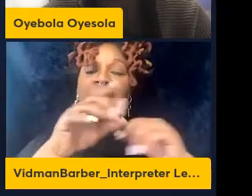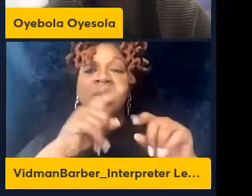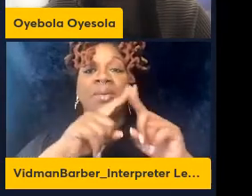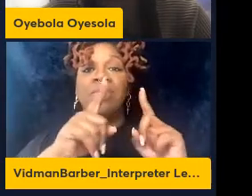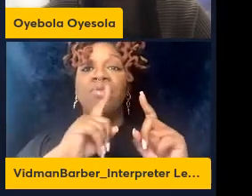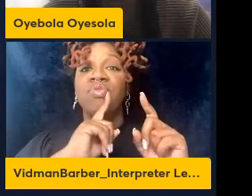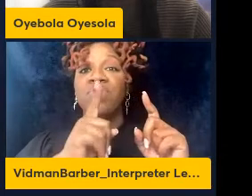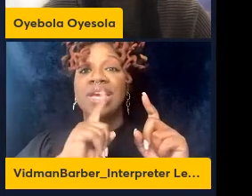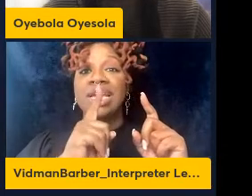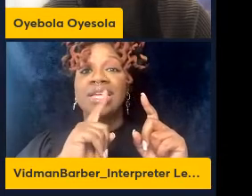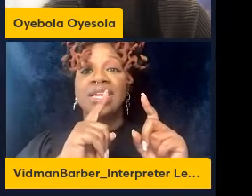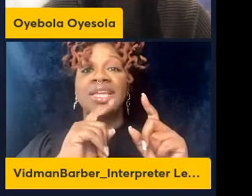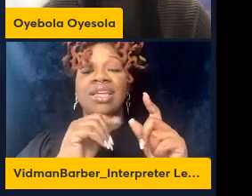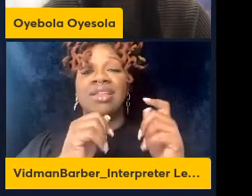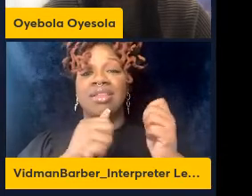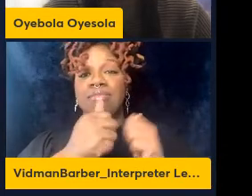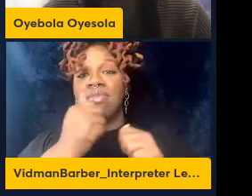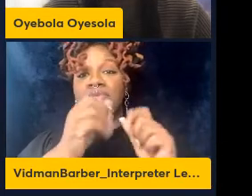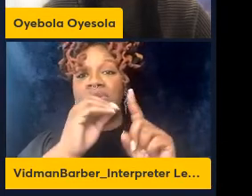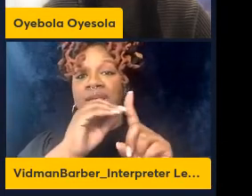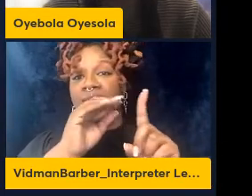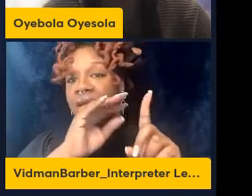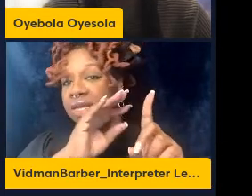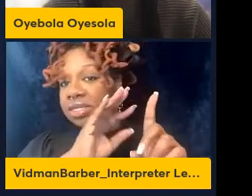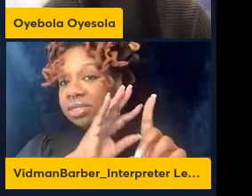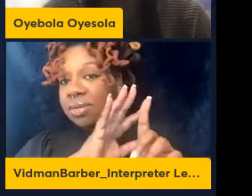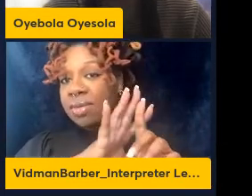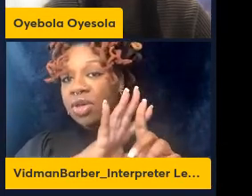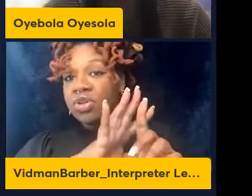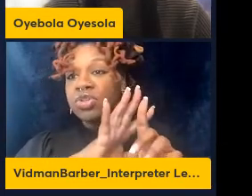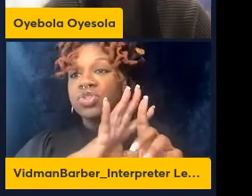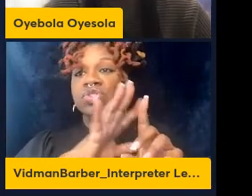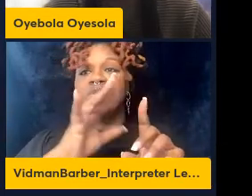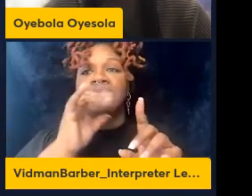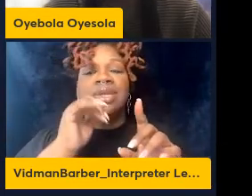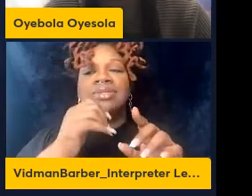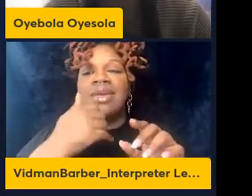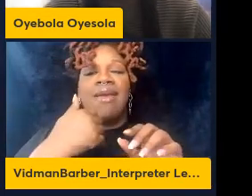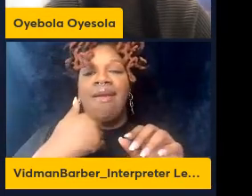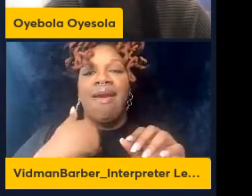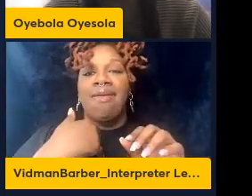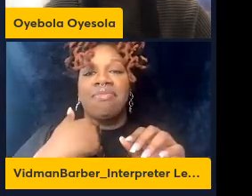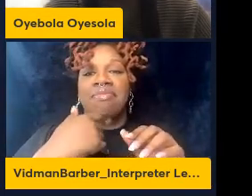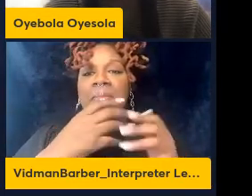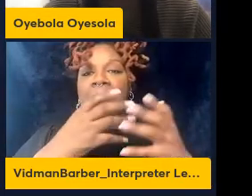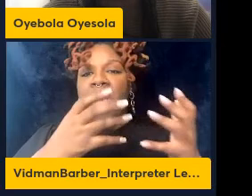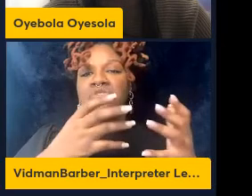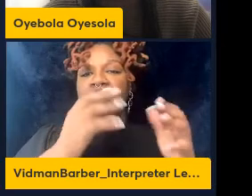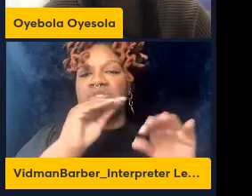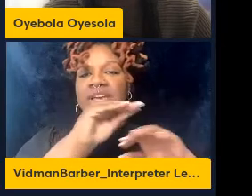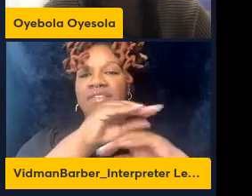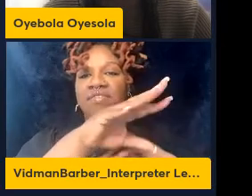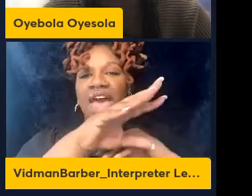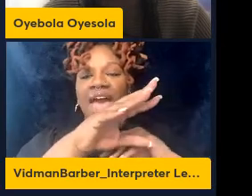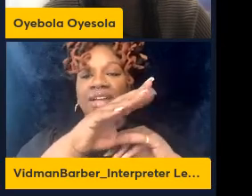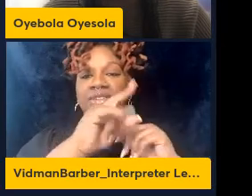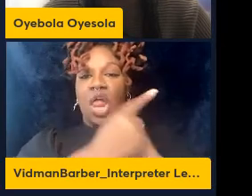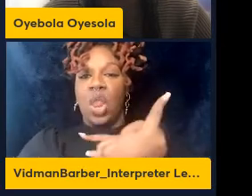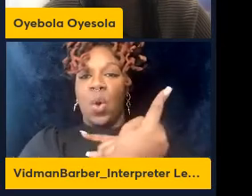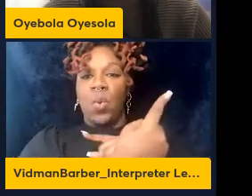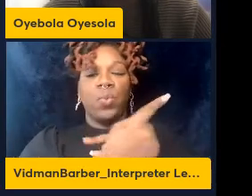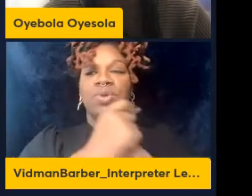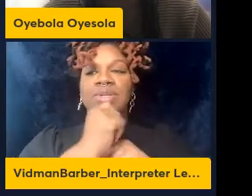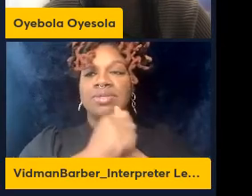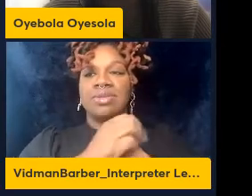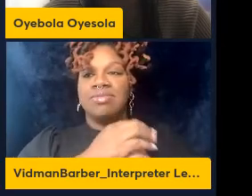or exposure to trichurysma risk doesn't seem to have any effects by itself on when we